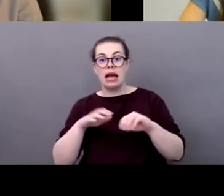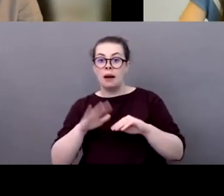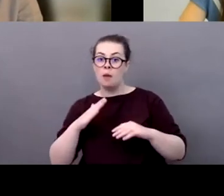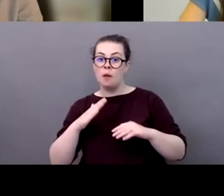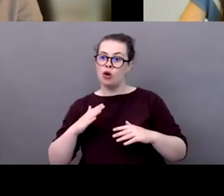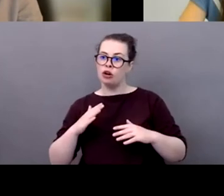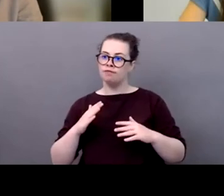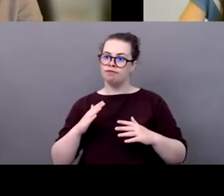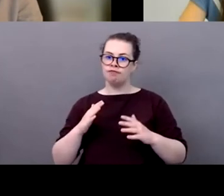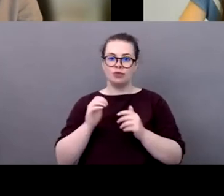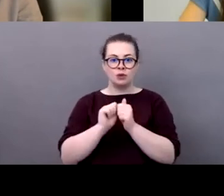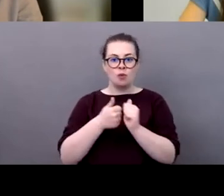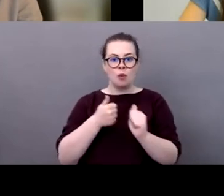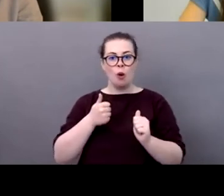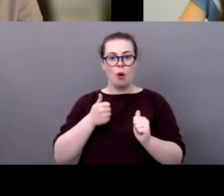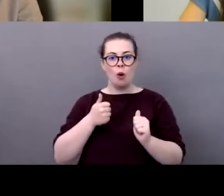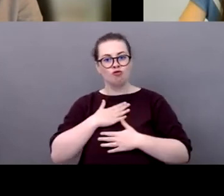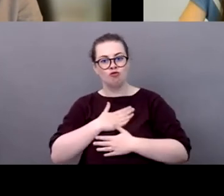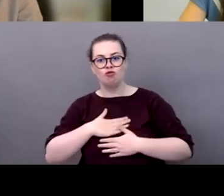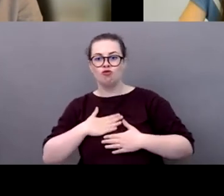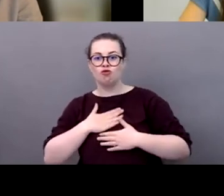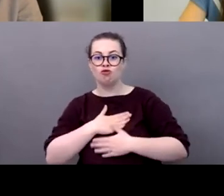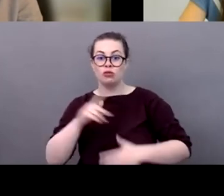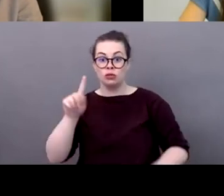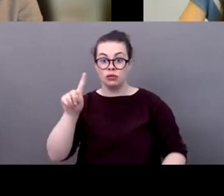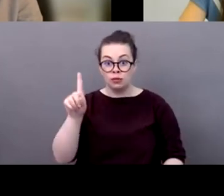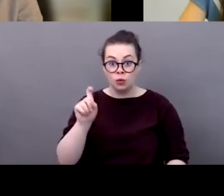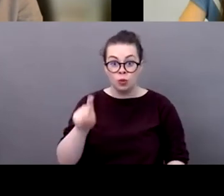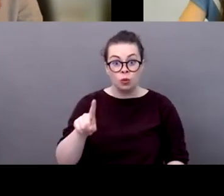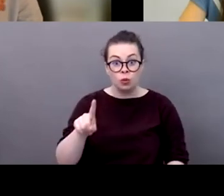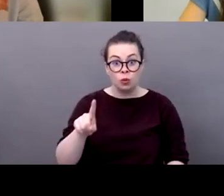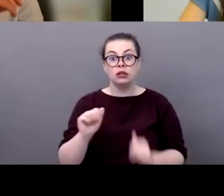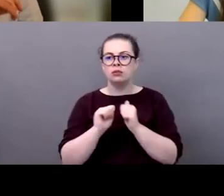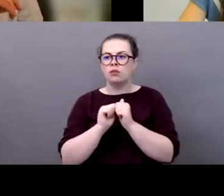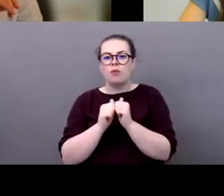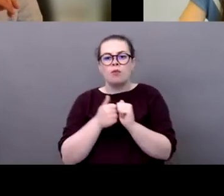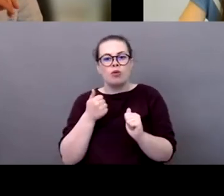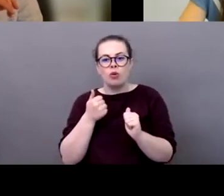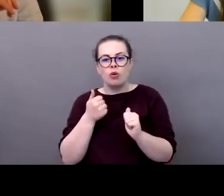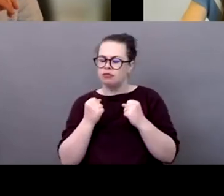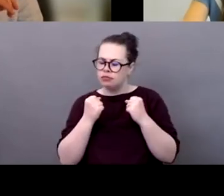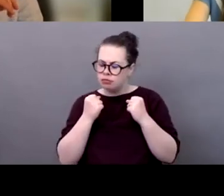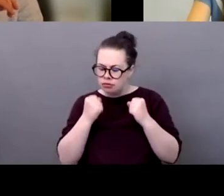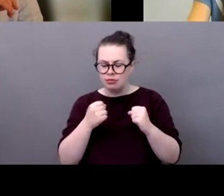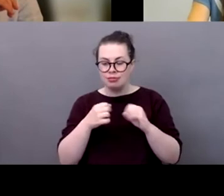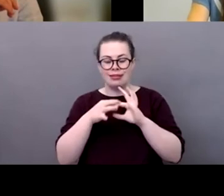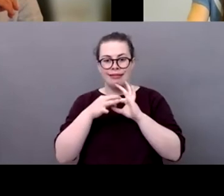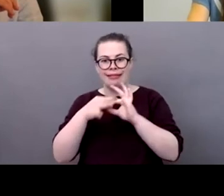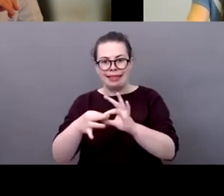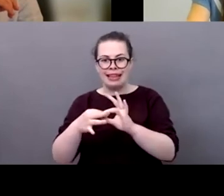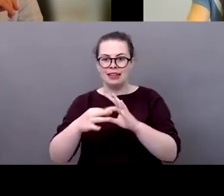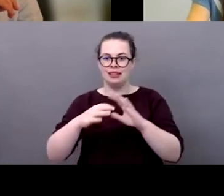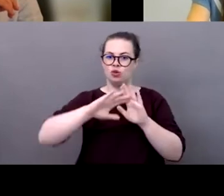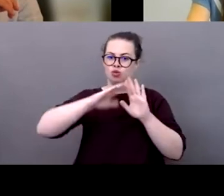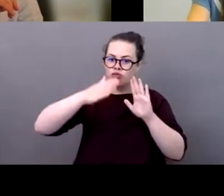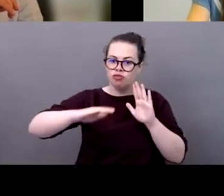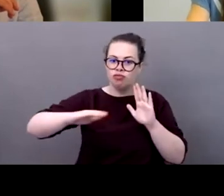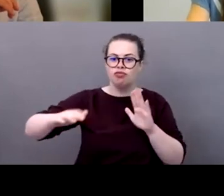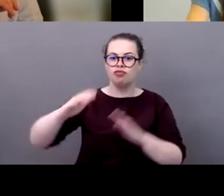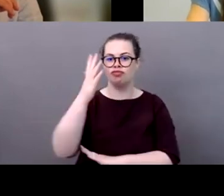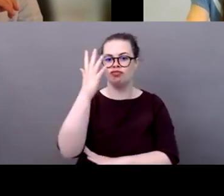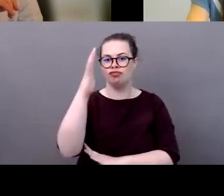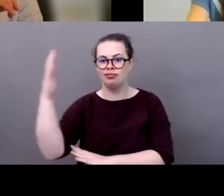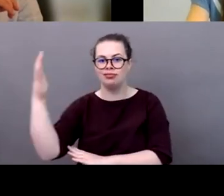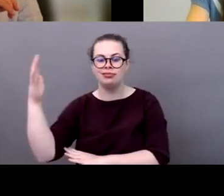because as we said before uh sports is very much dependent on uh a greener environment and also it is uh